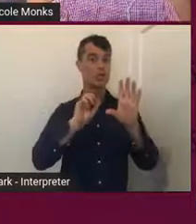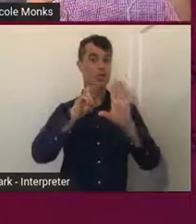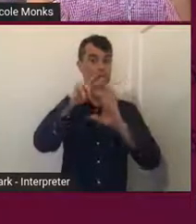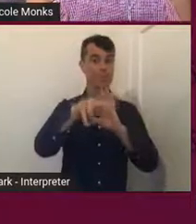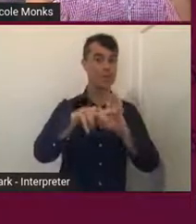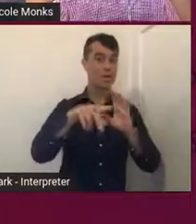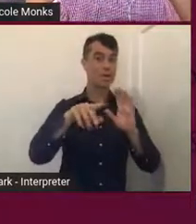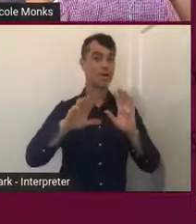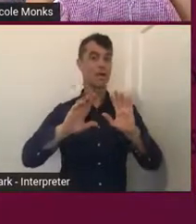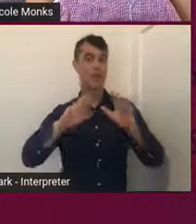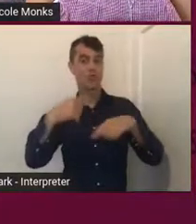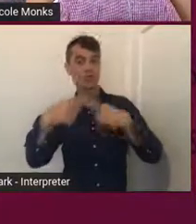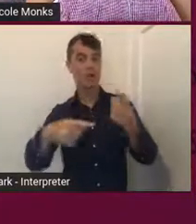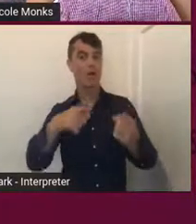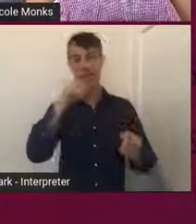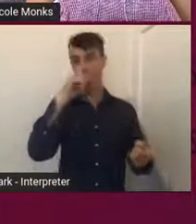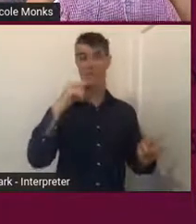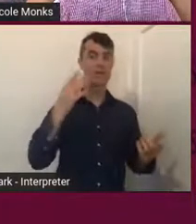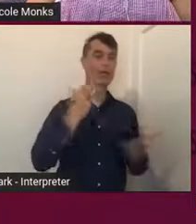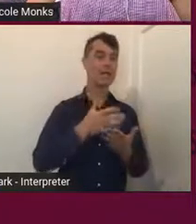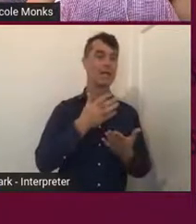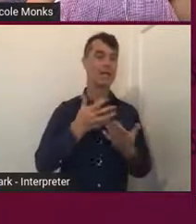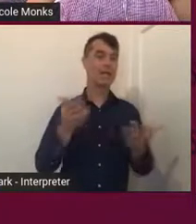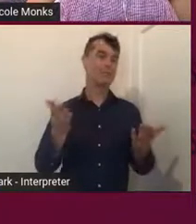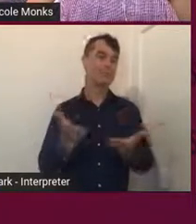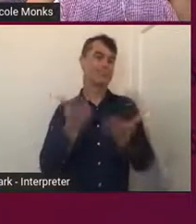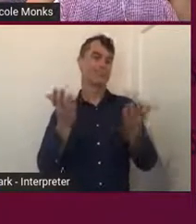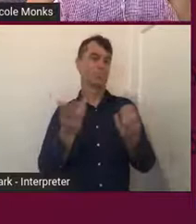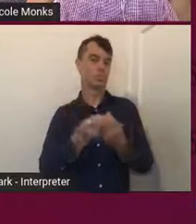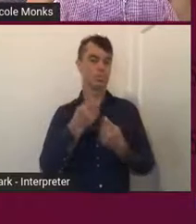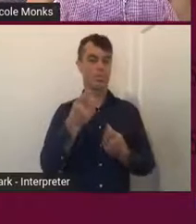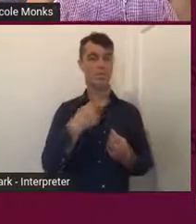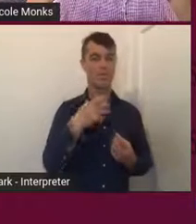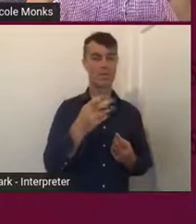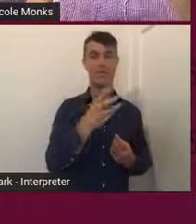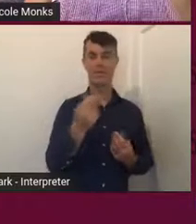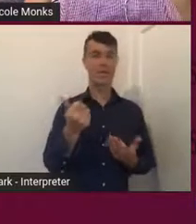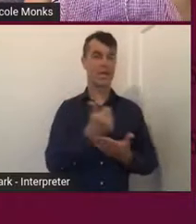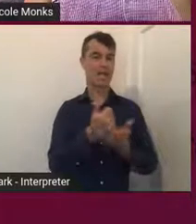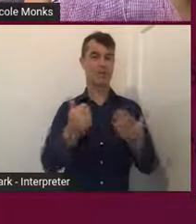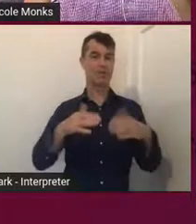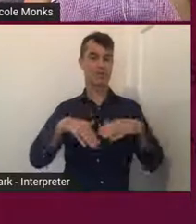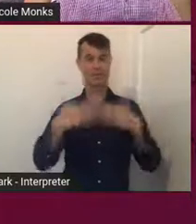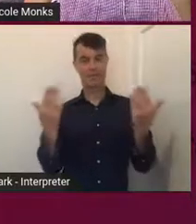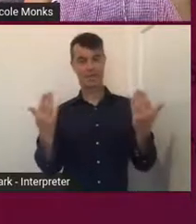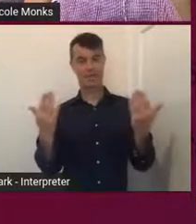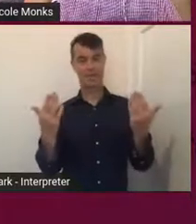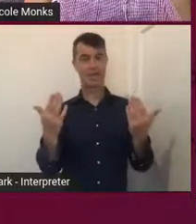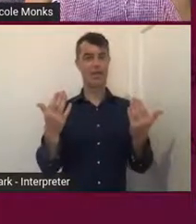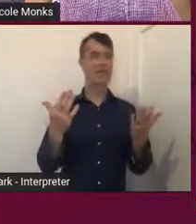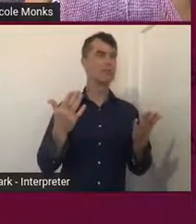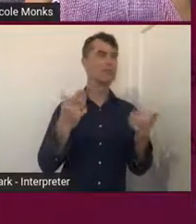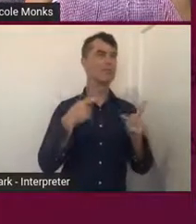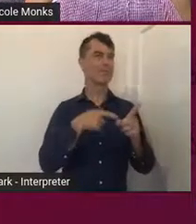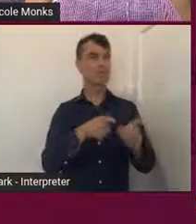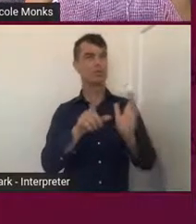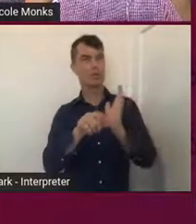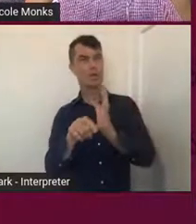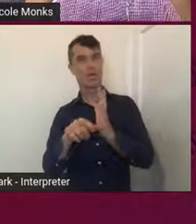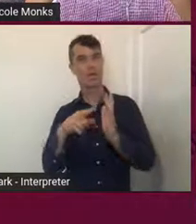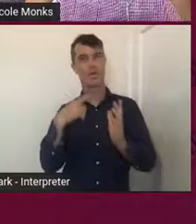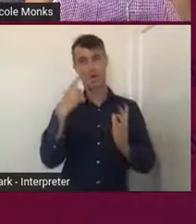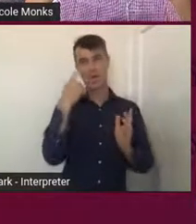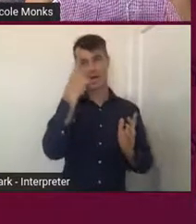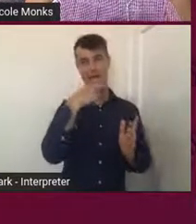roll them along, you could really interact with them. And we had something every day, a certain time. I think it was an hour when kids could